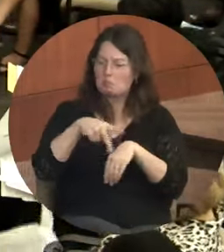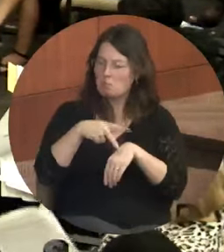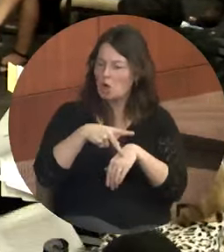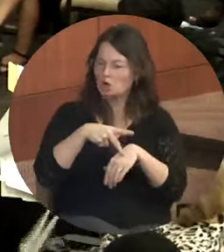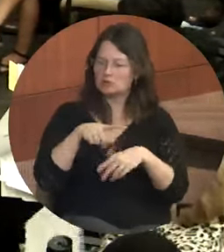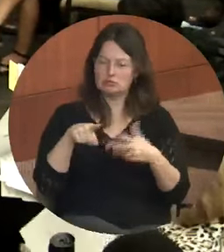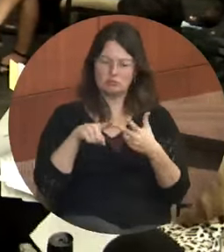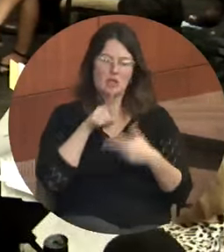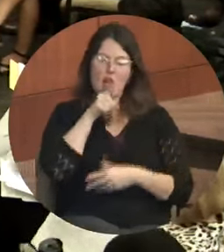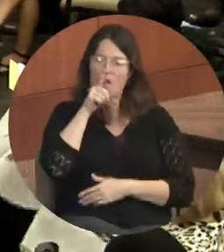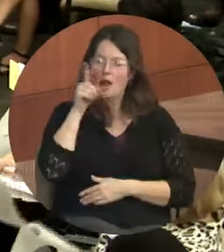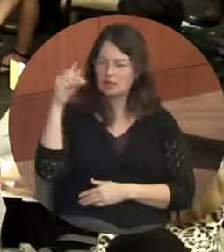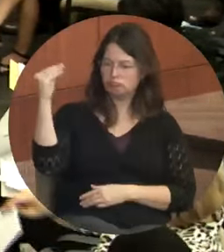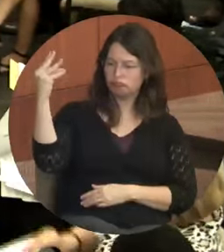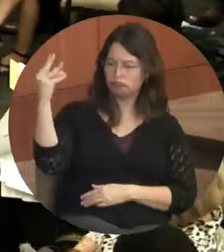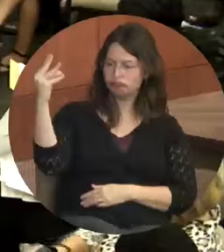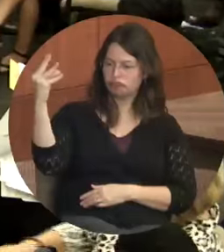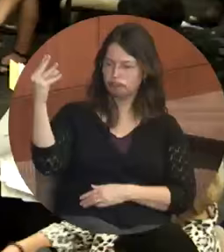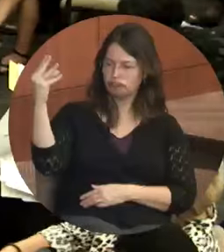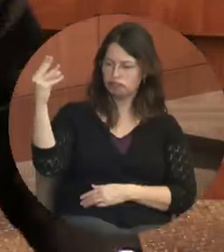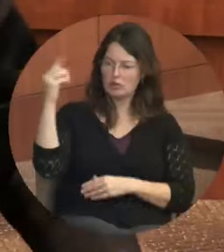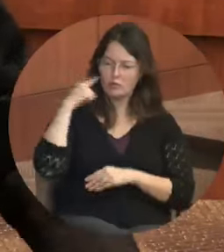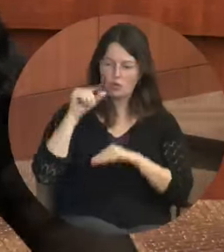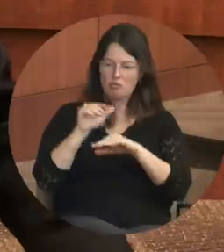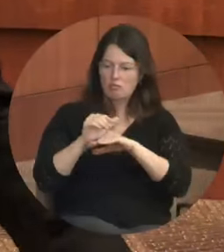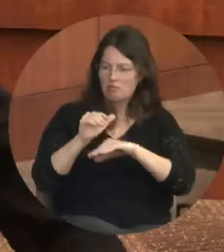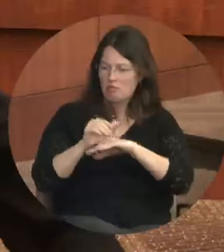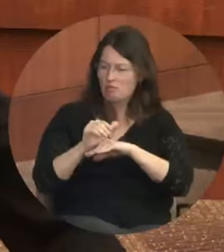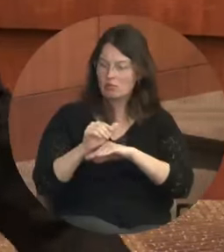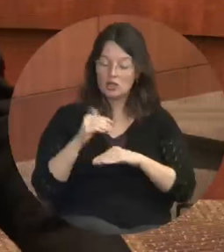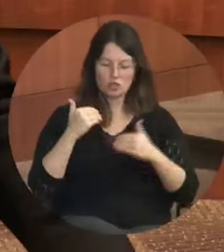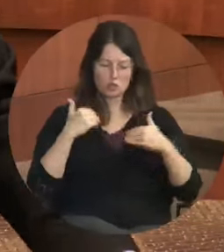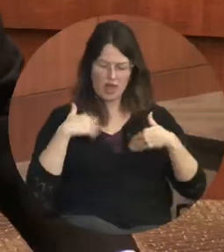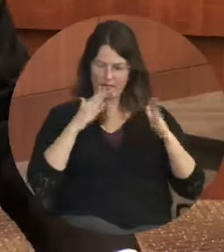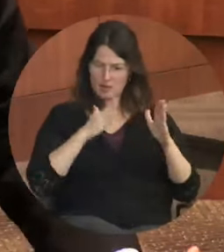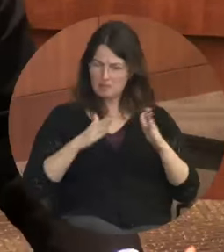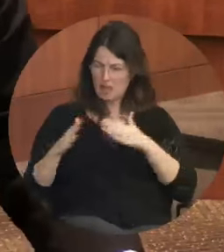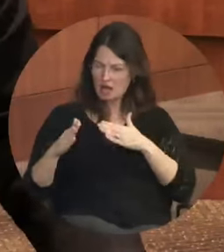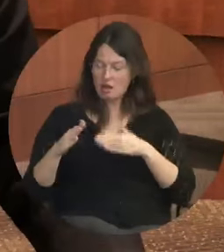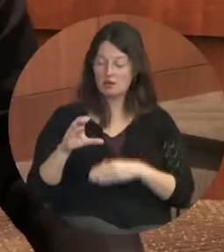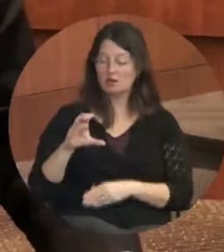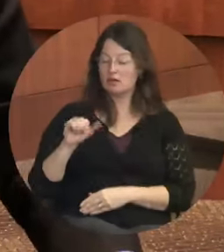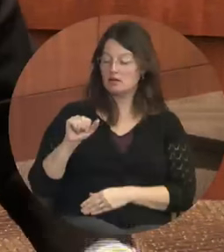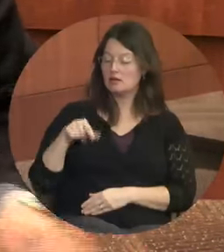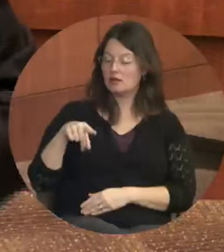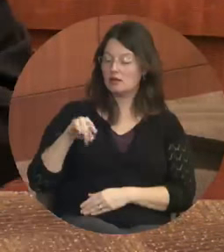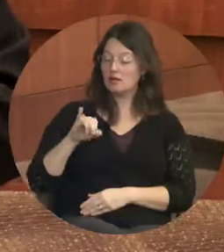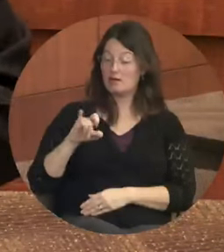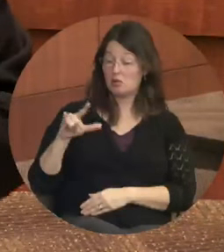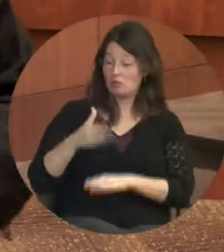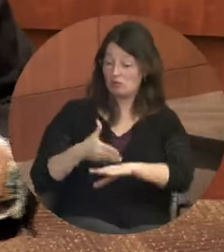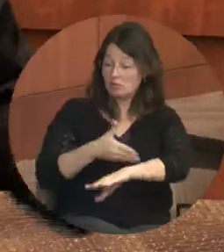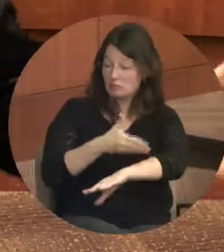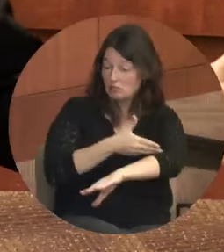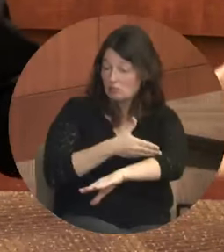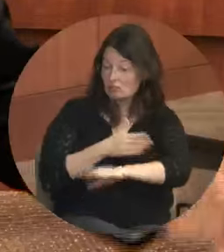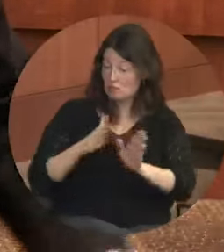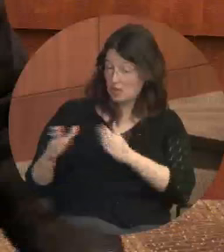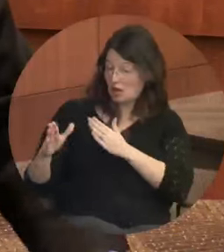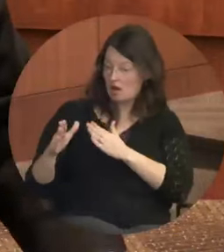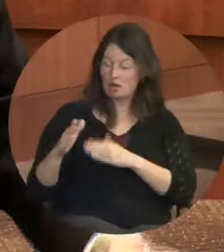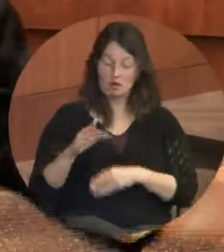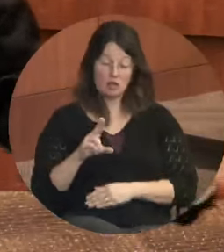of planning for the future through comprehensive plans, capital improvement plans, plans for each utility,